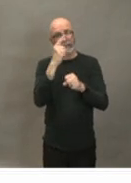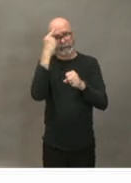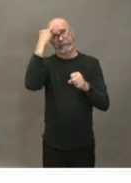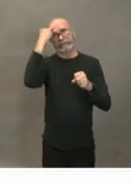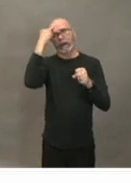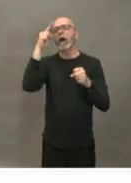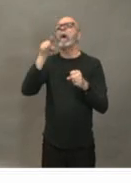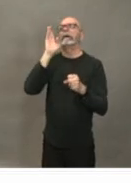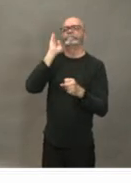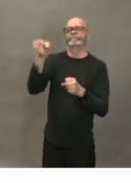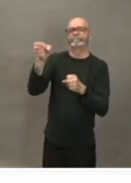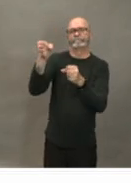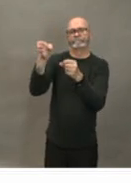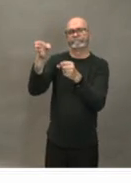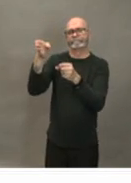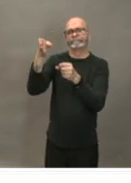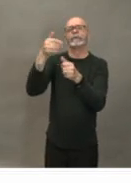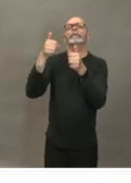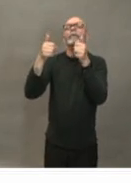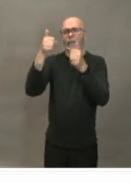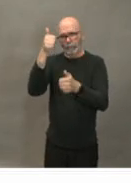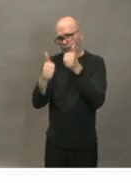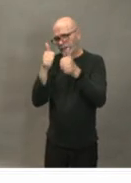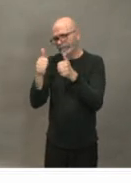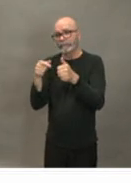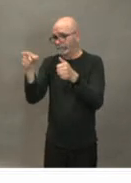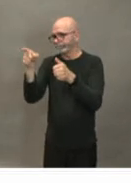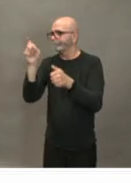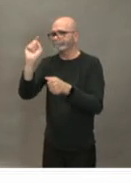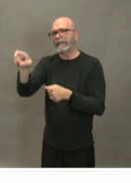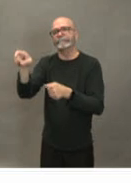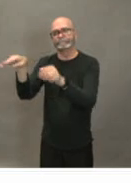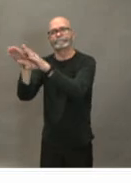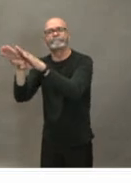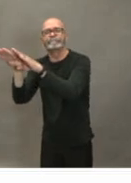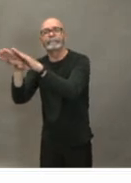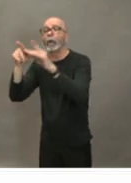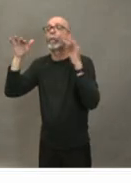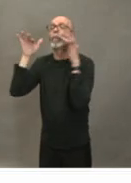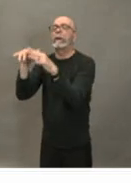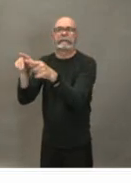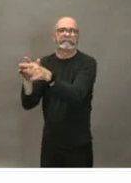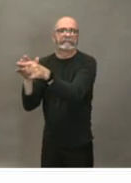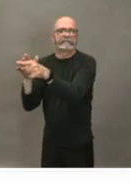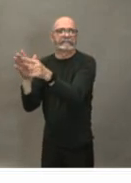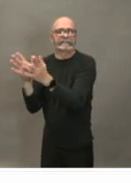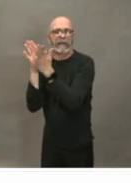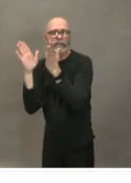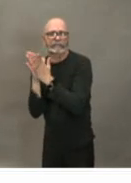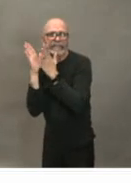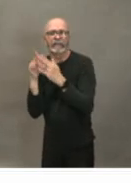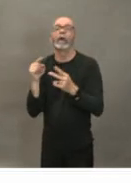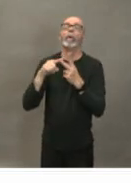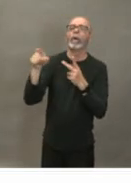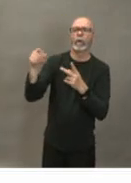official whether we do or do not close down math mass gatherings and what type we might close down